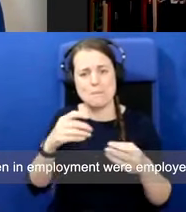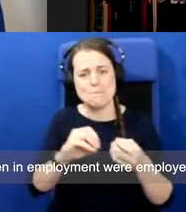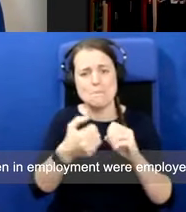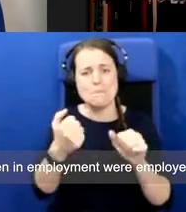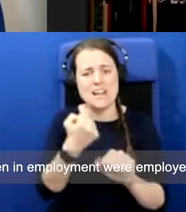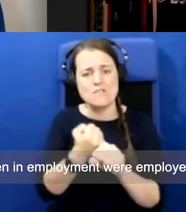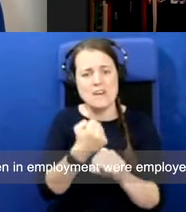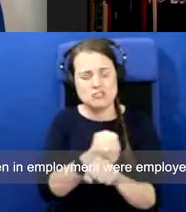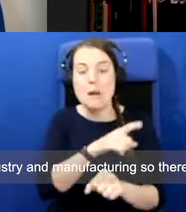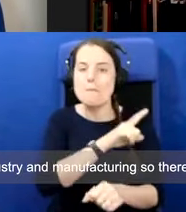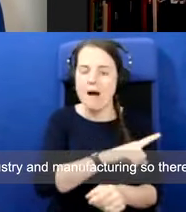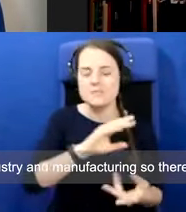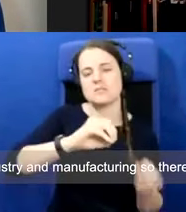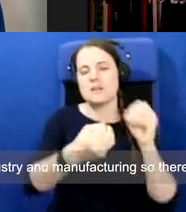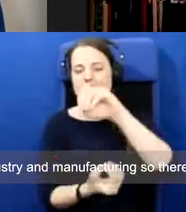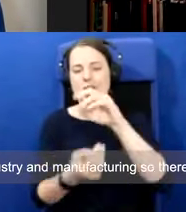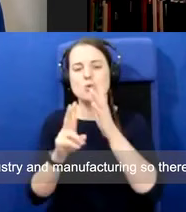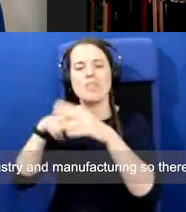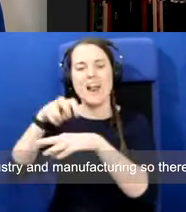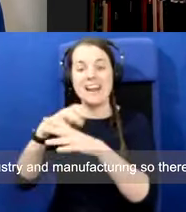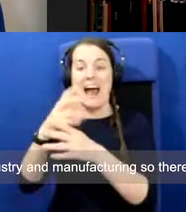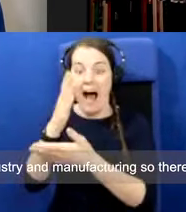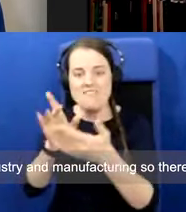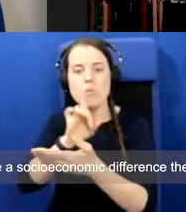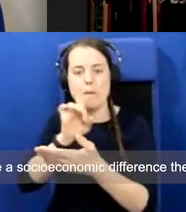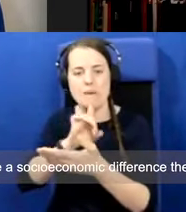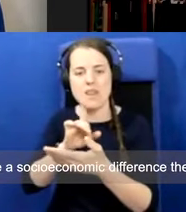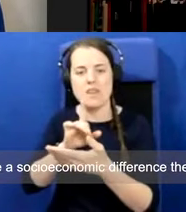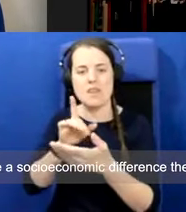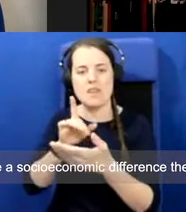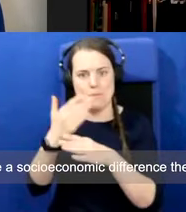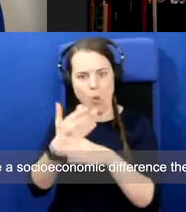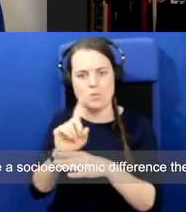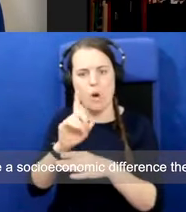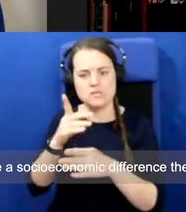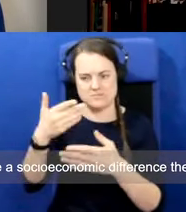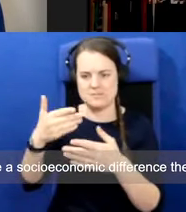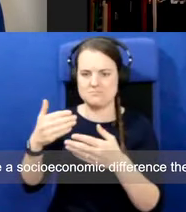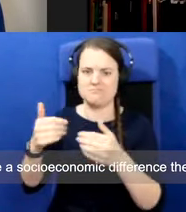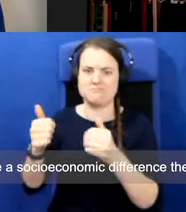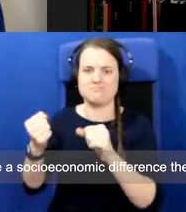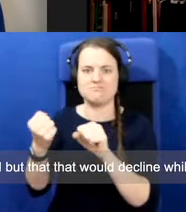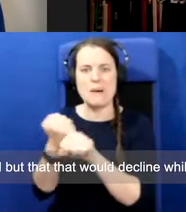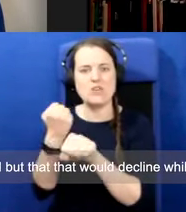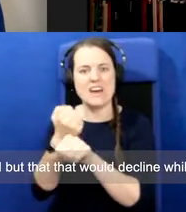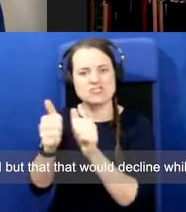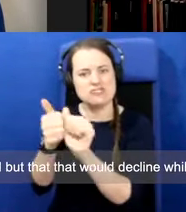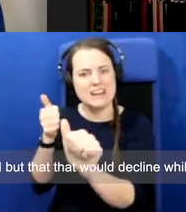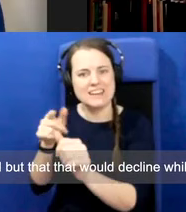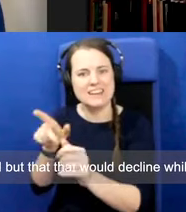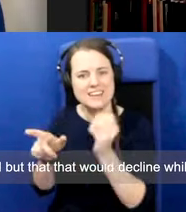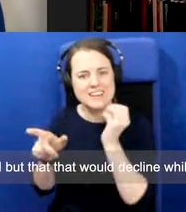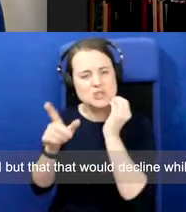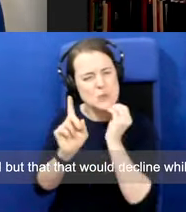almost half of women in employment were employed in industry and manufacturing. So there's quite a socio-economic difference there.